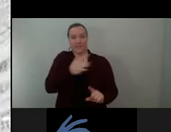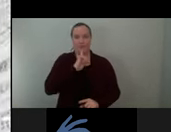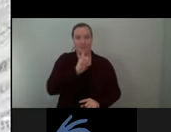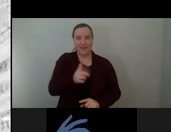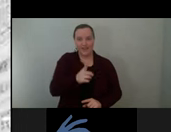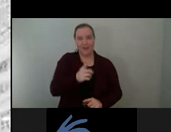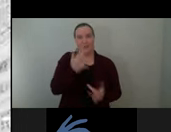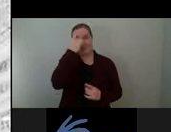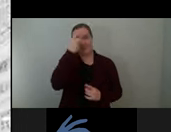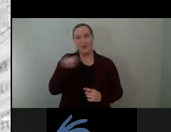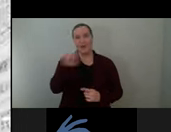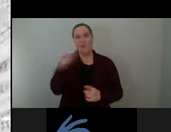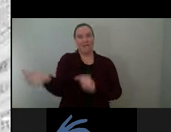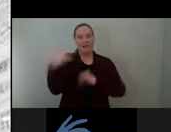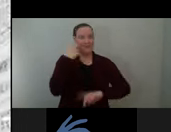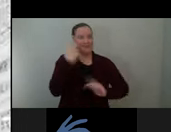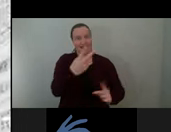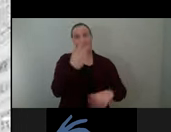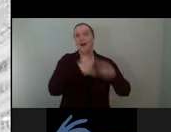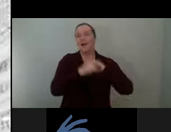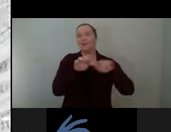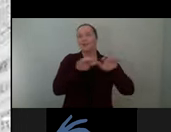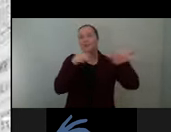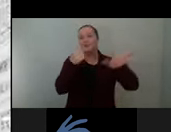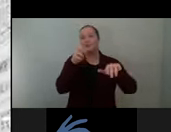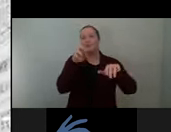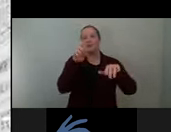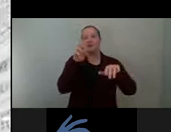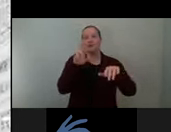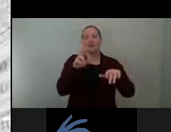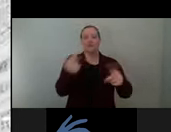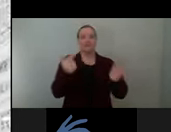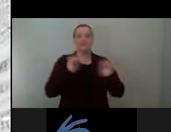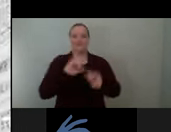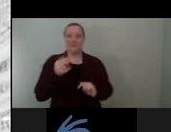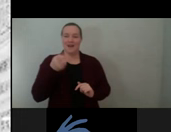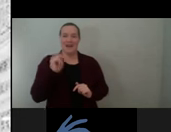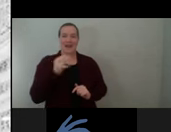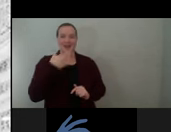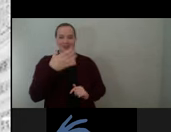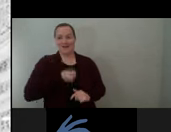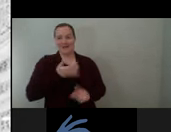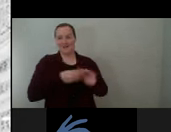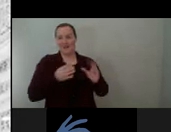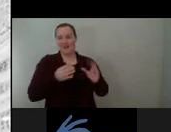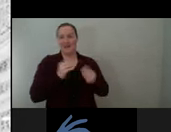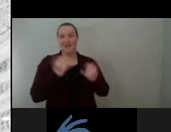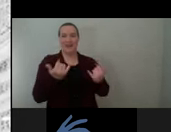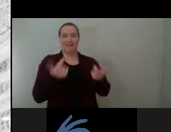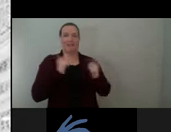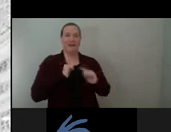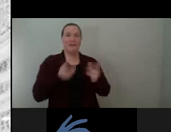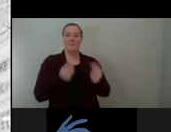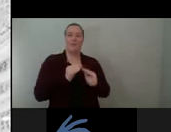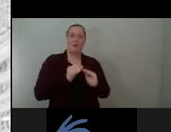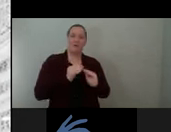Thanks, Jeff. And now onto the dry part of our presentation. As I'm sure what was the case with other teams, we began